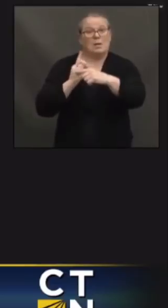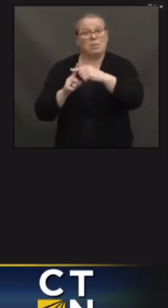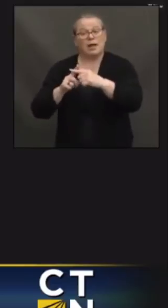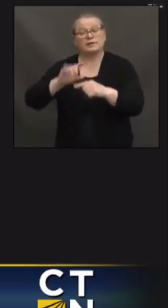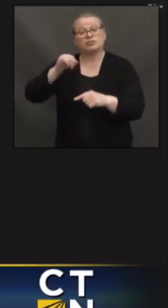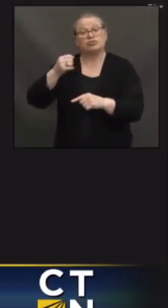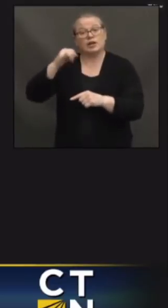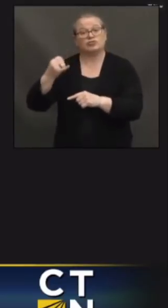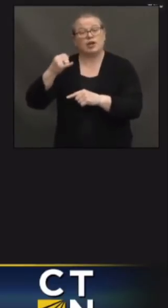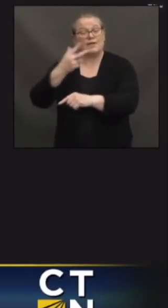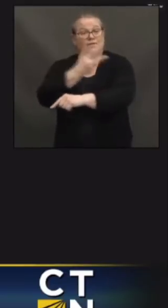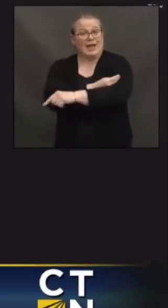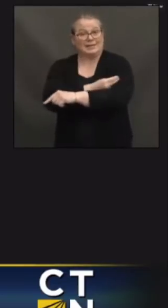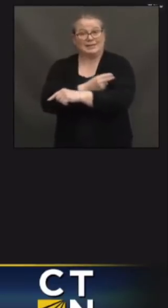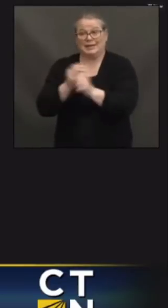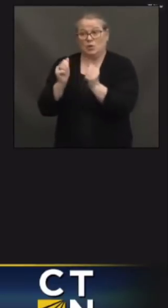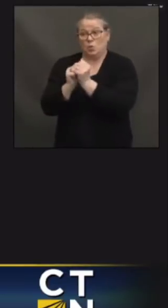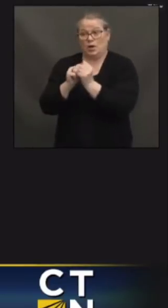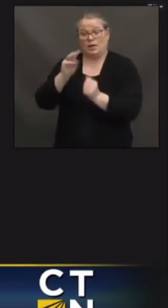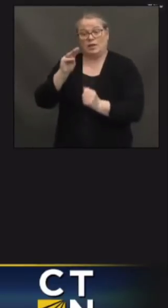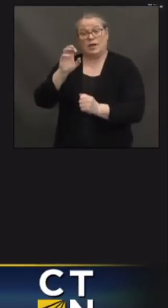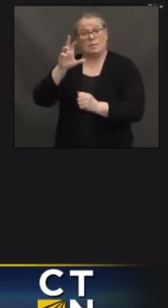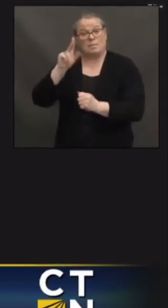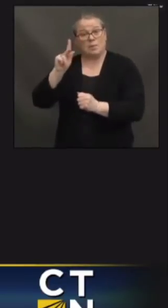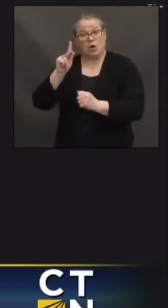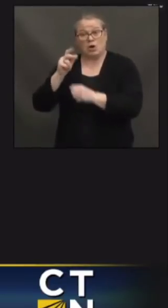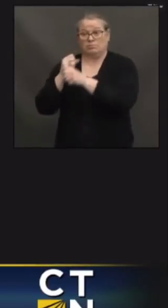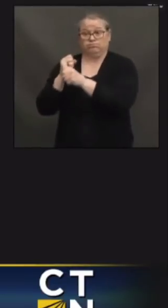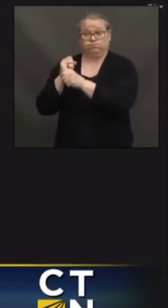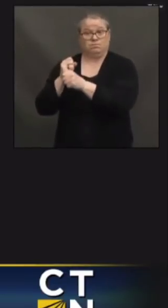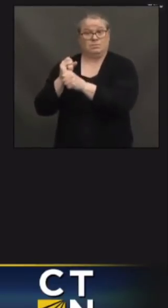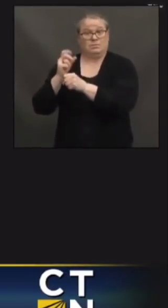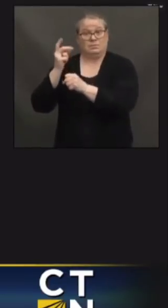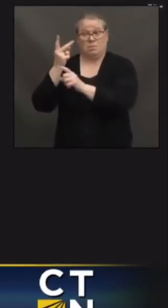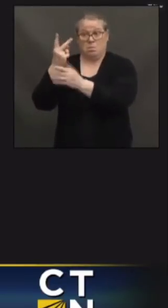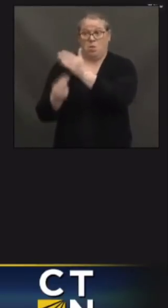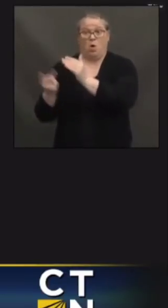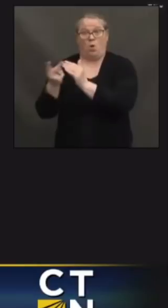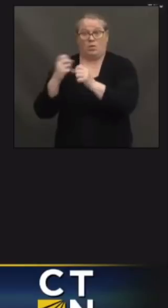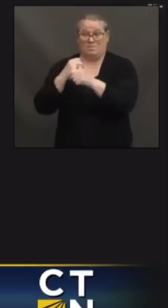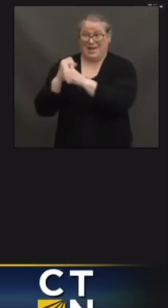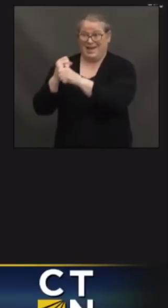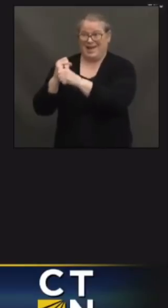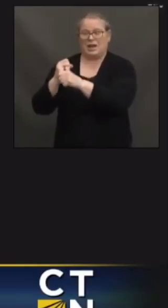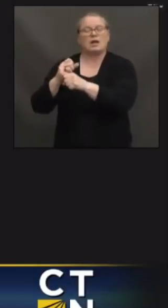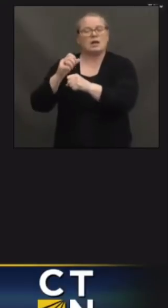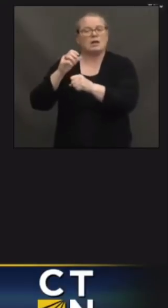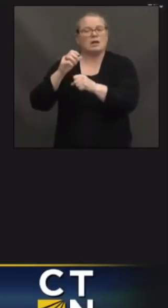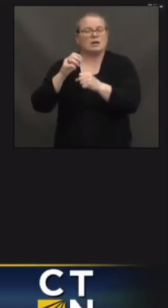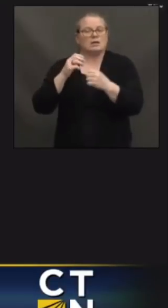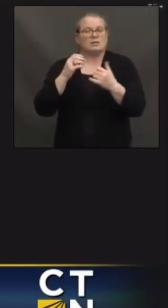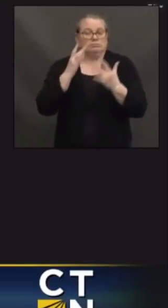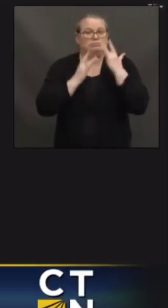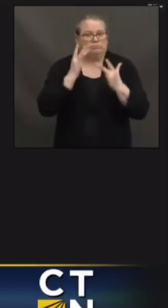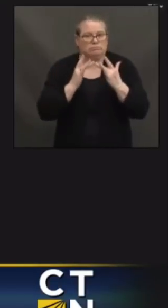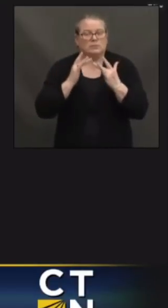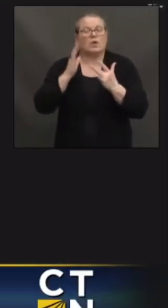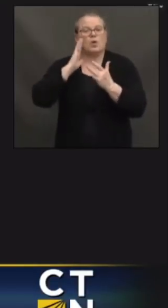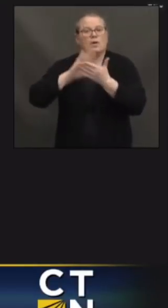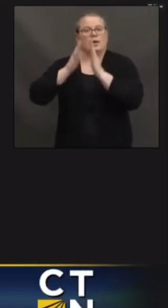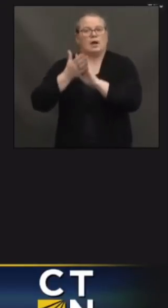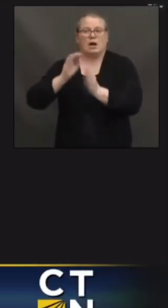&J vaccine, we're going to move from a position of scarcity to a position of abundance.